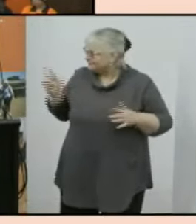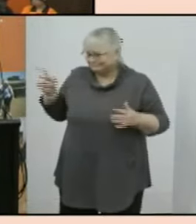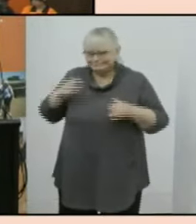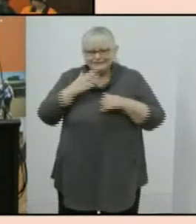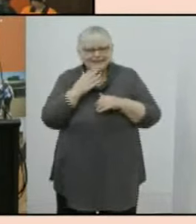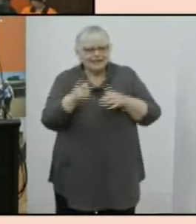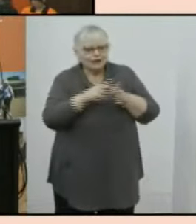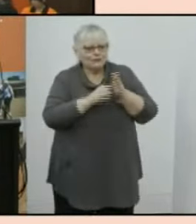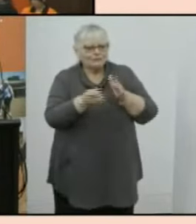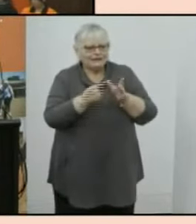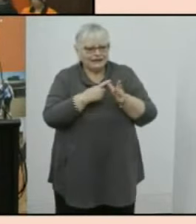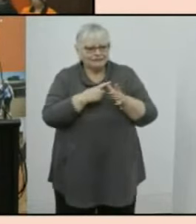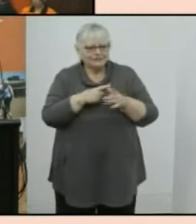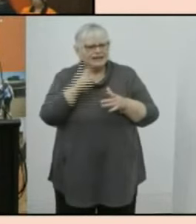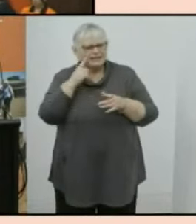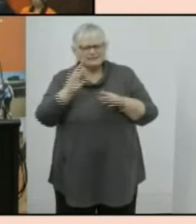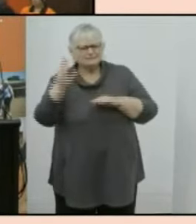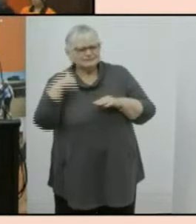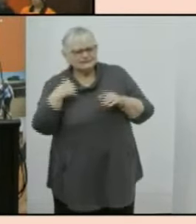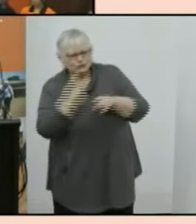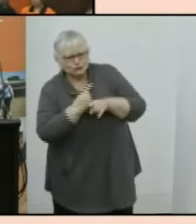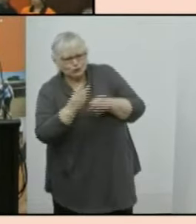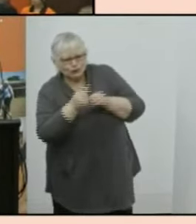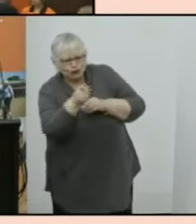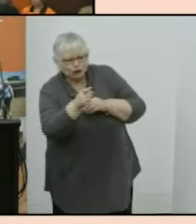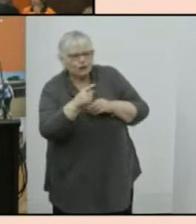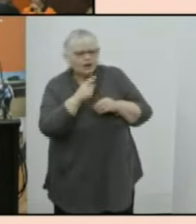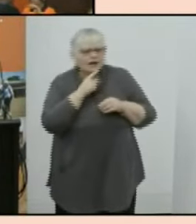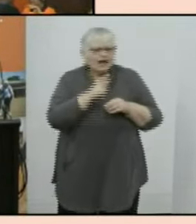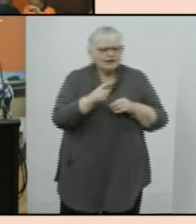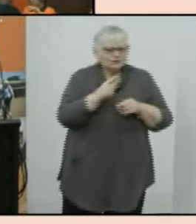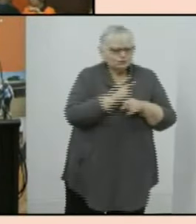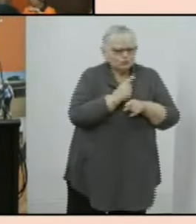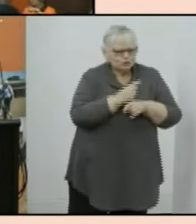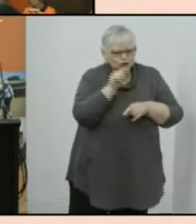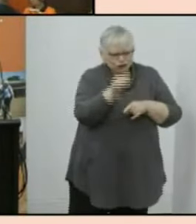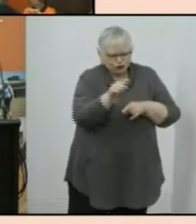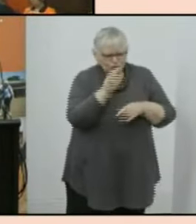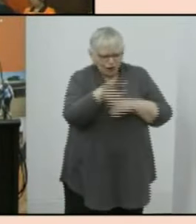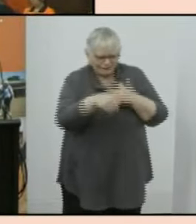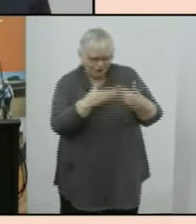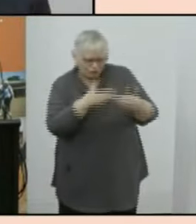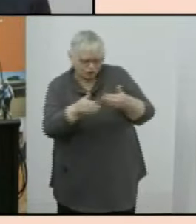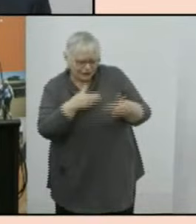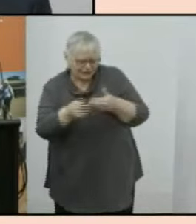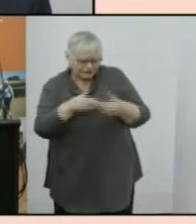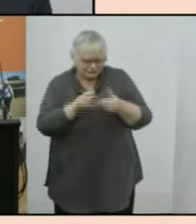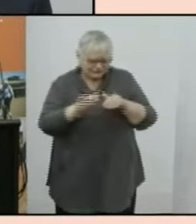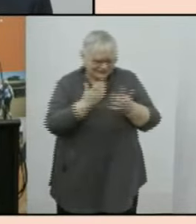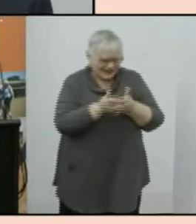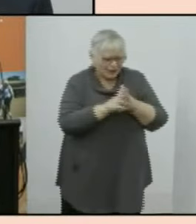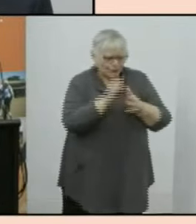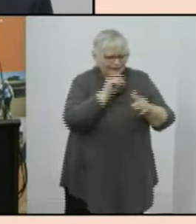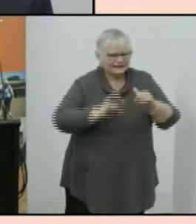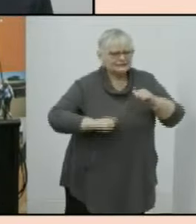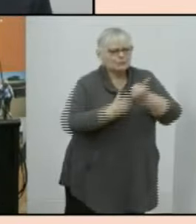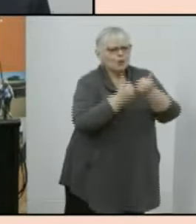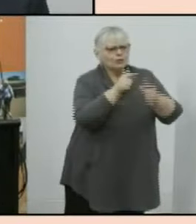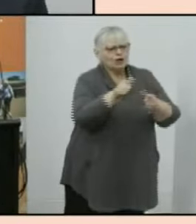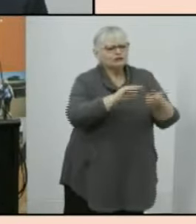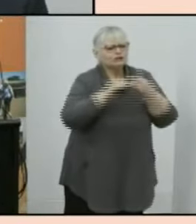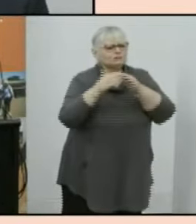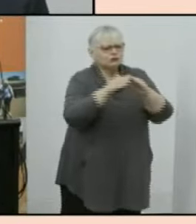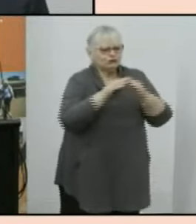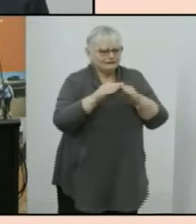amelia i think when we spoke i talked about some of the arrangements that we were putting in place to support culturally and linguistically diverse communities